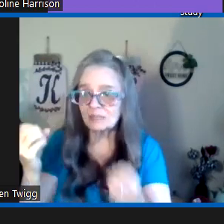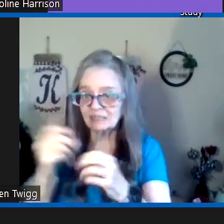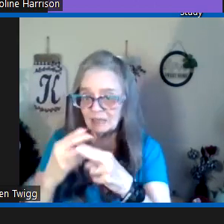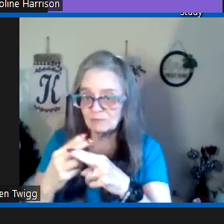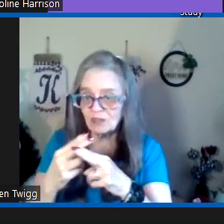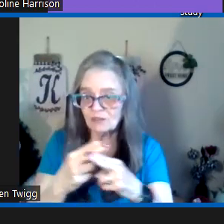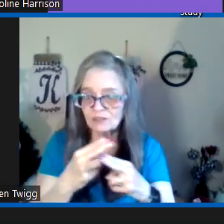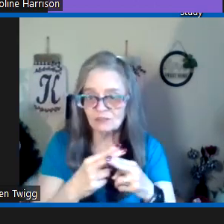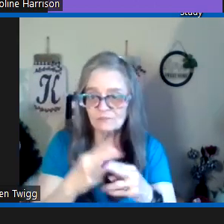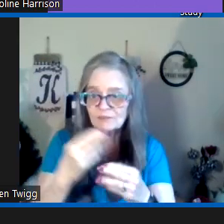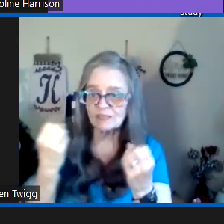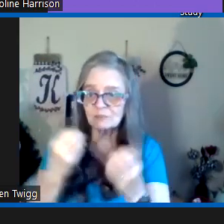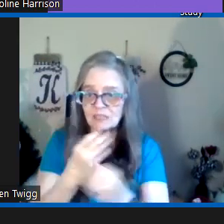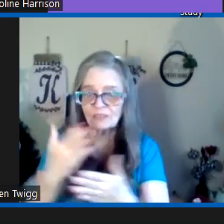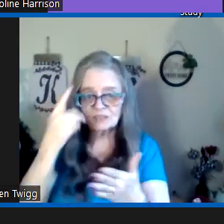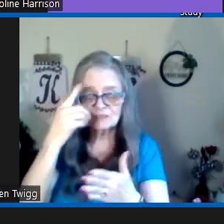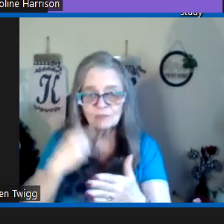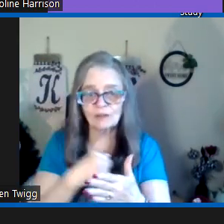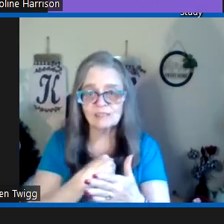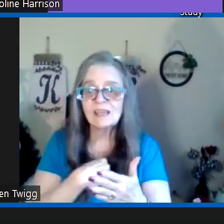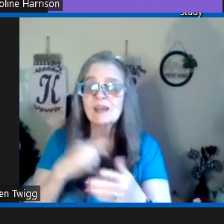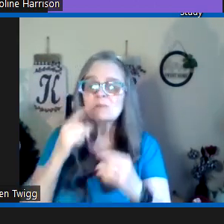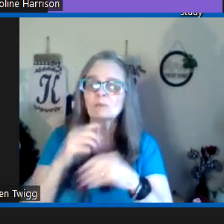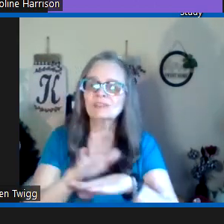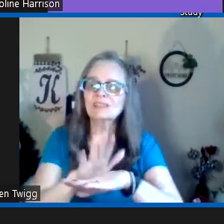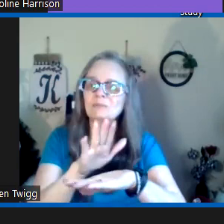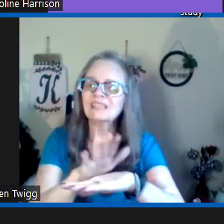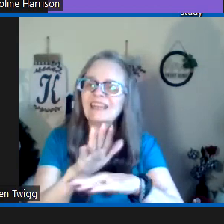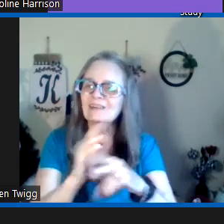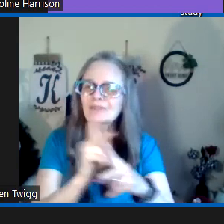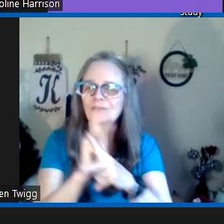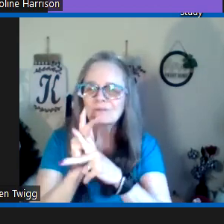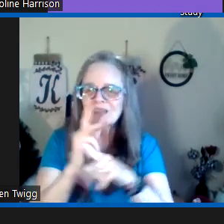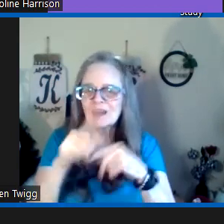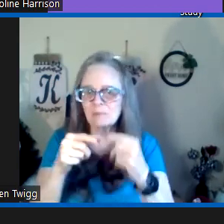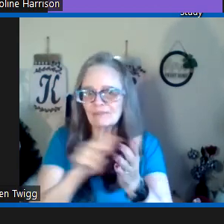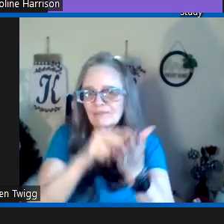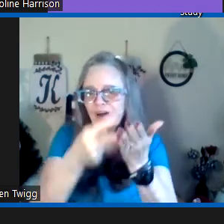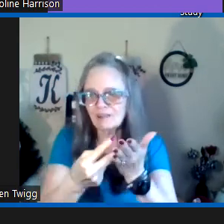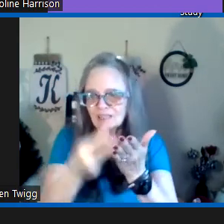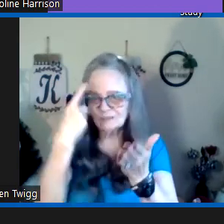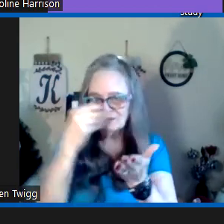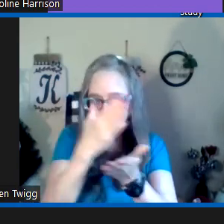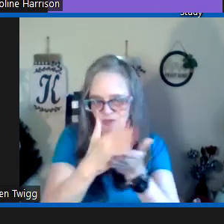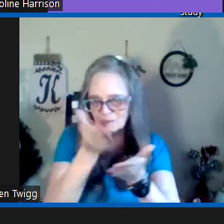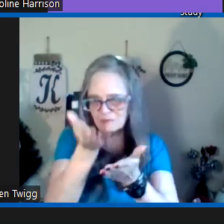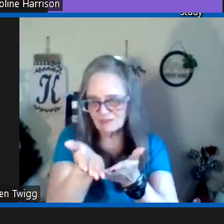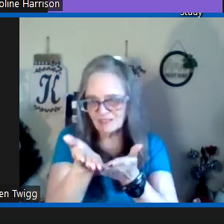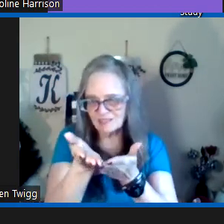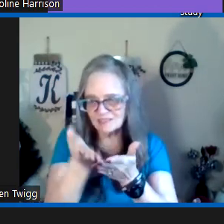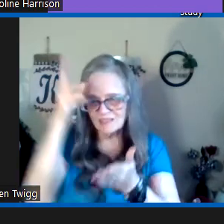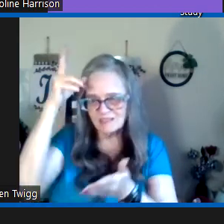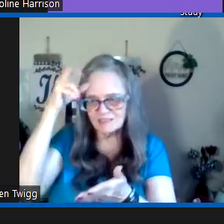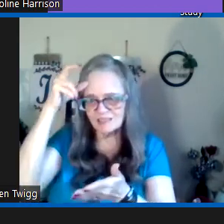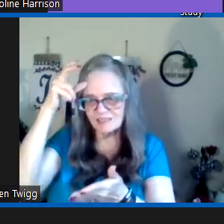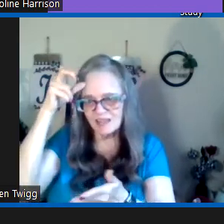has many names also in as many things for us but we need to be careful about falling for some of